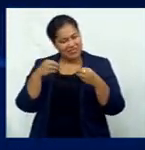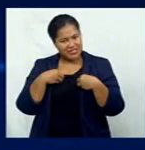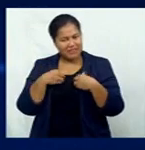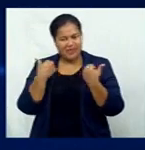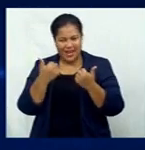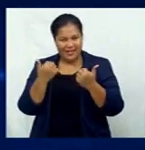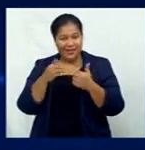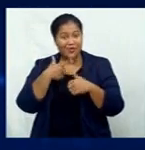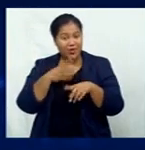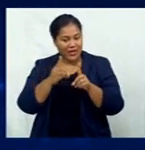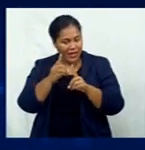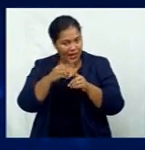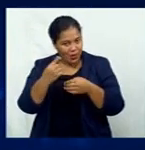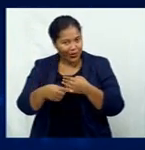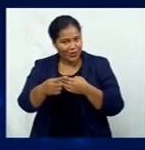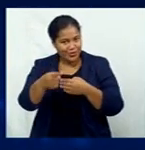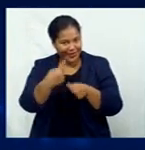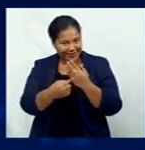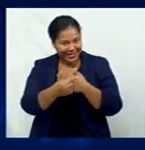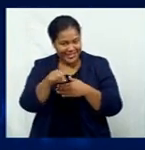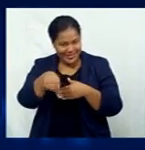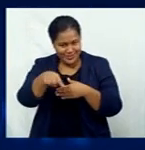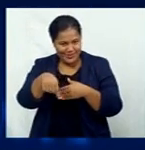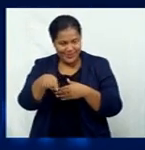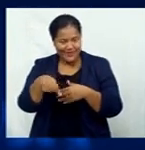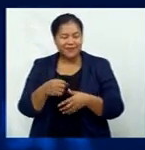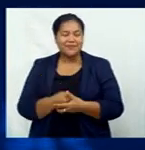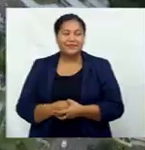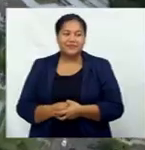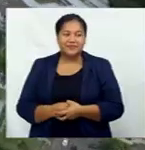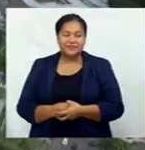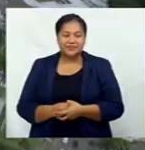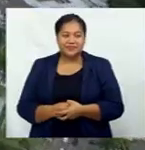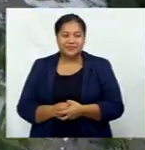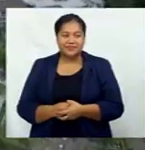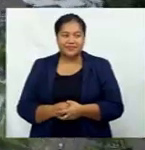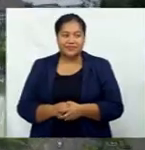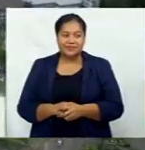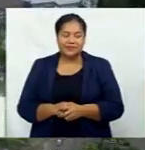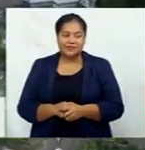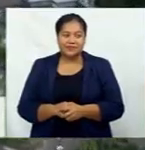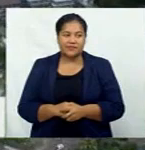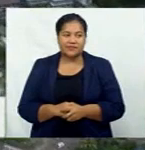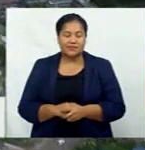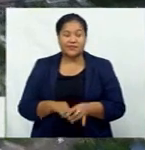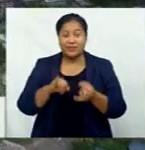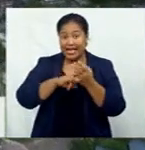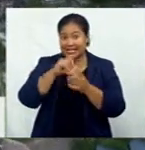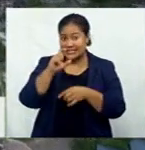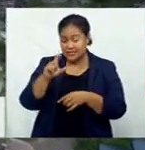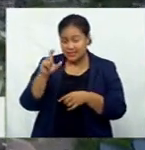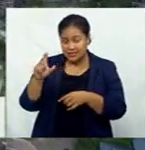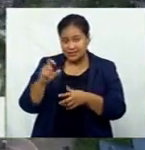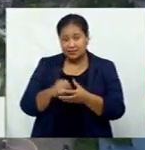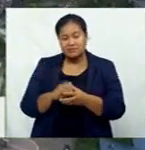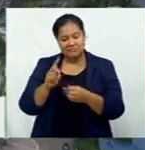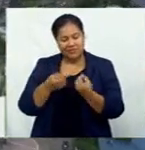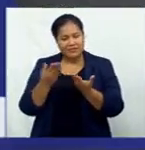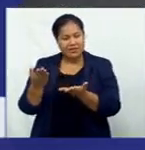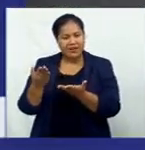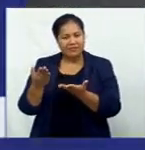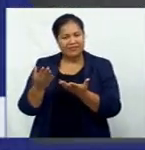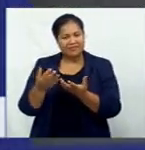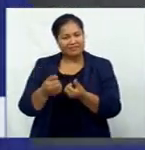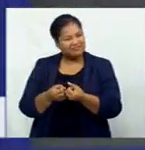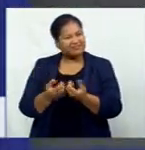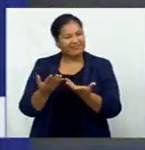development continues in Suva. Sene Animboila reports. The Suva City Council has given the green light